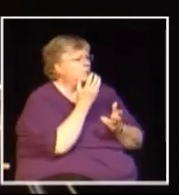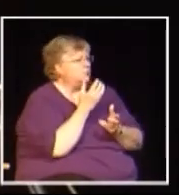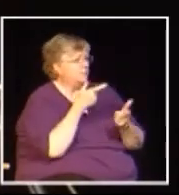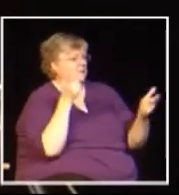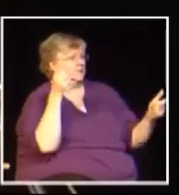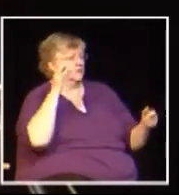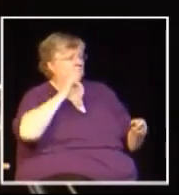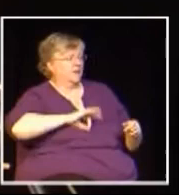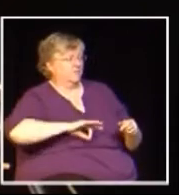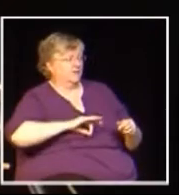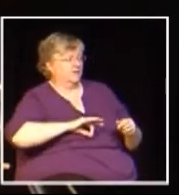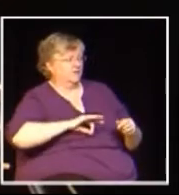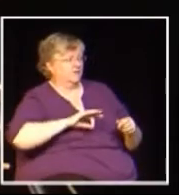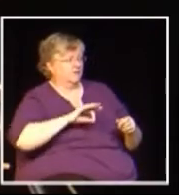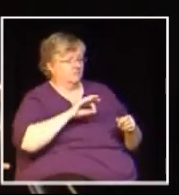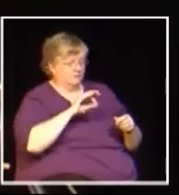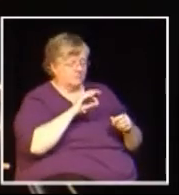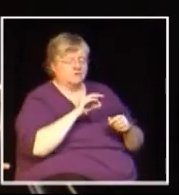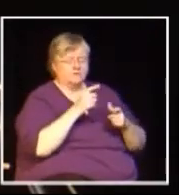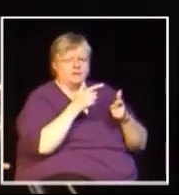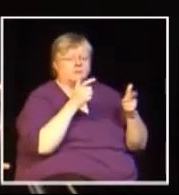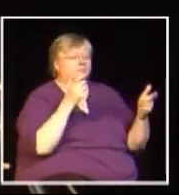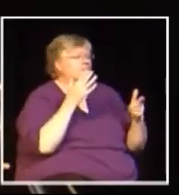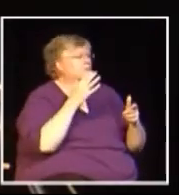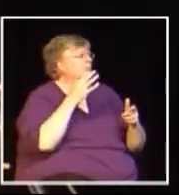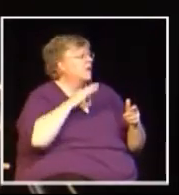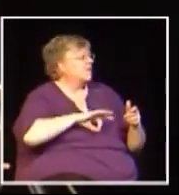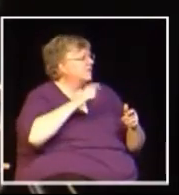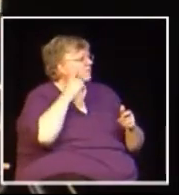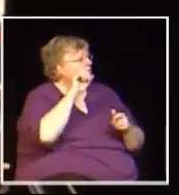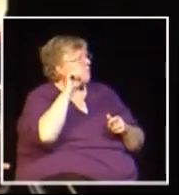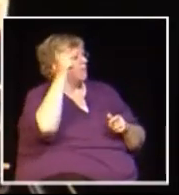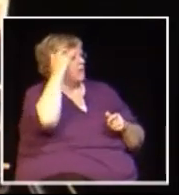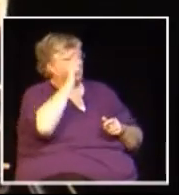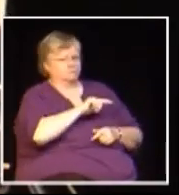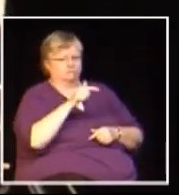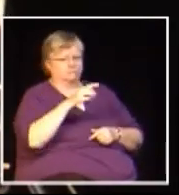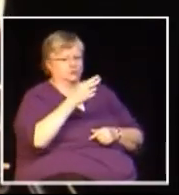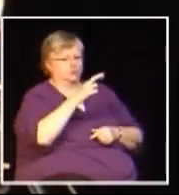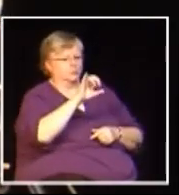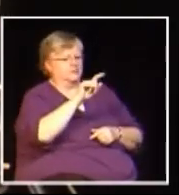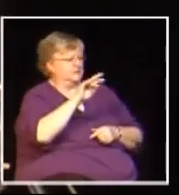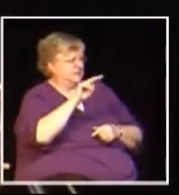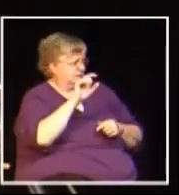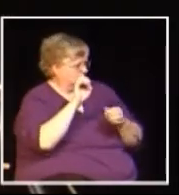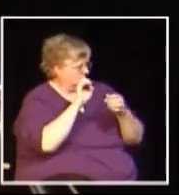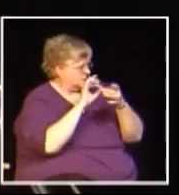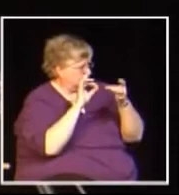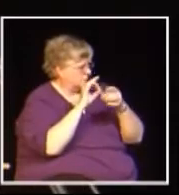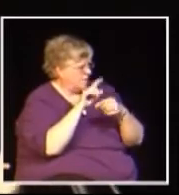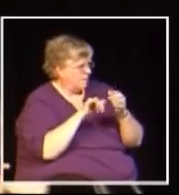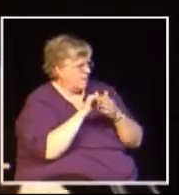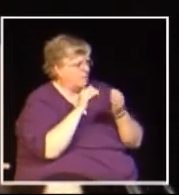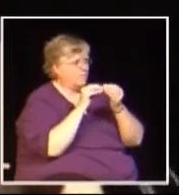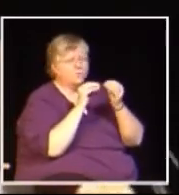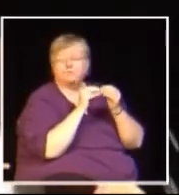So this is a huge benefit for employers. I'd like to turn it around to Christine to give you a little bit more information.